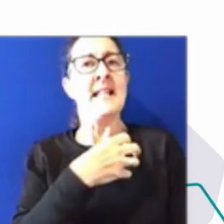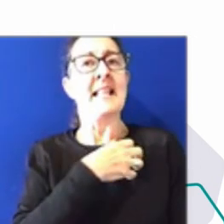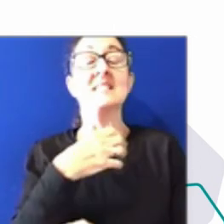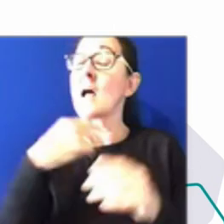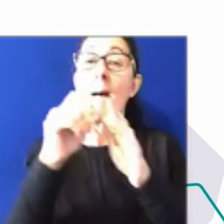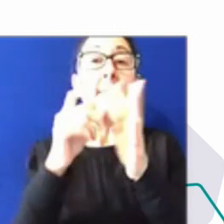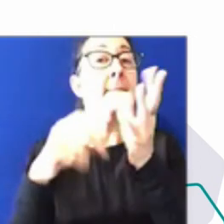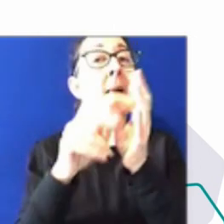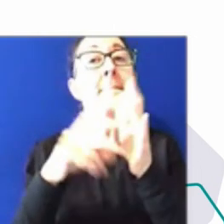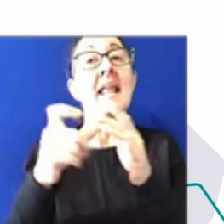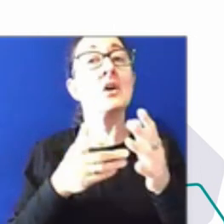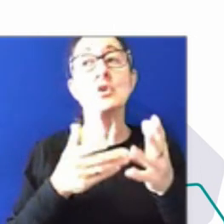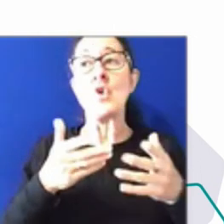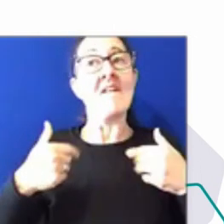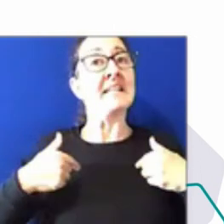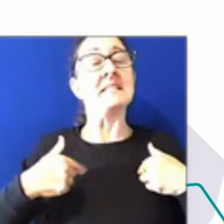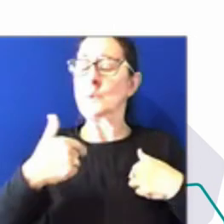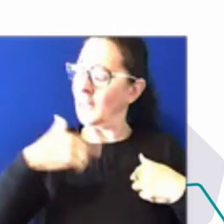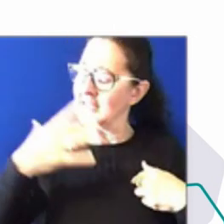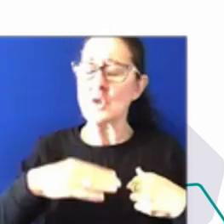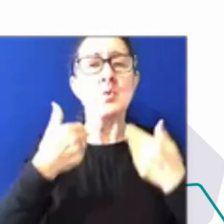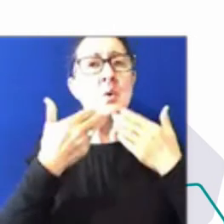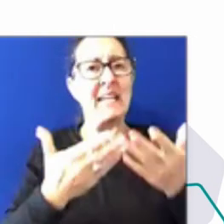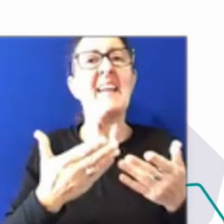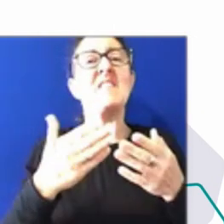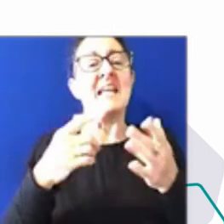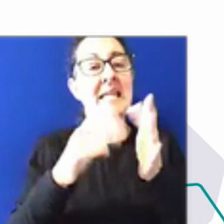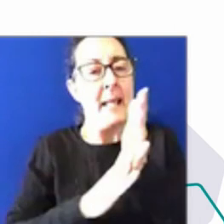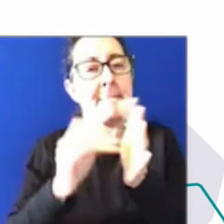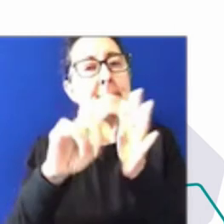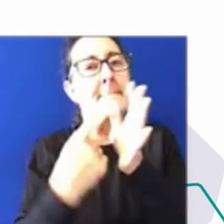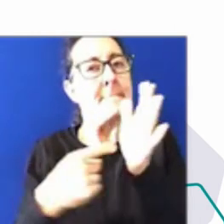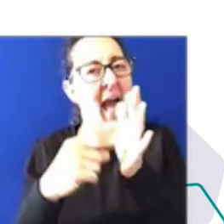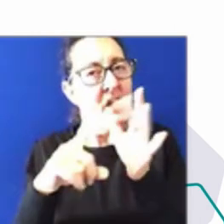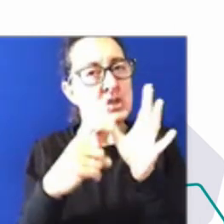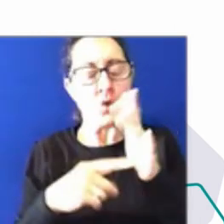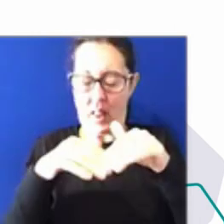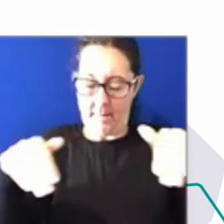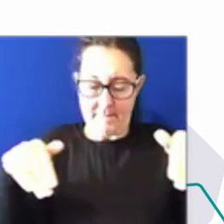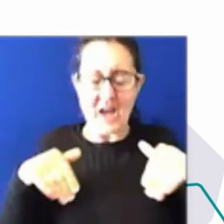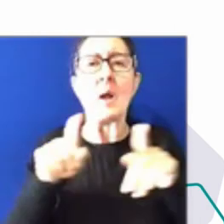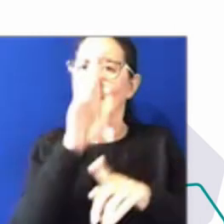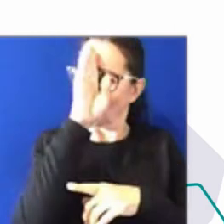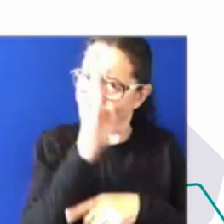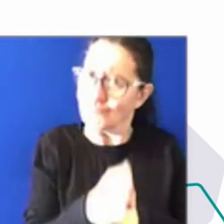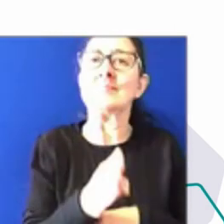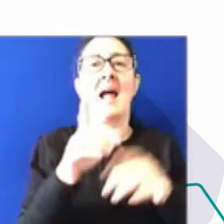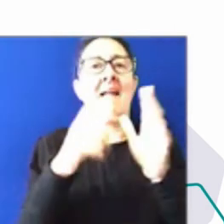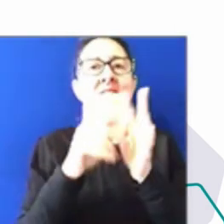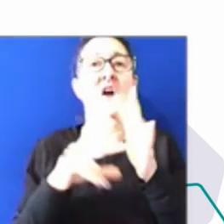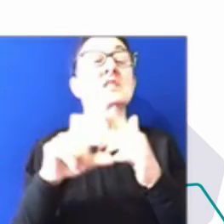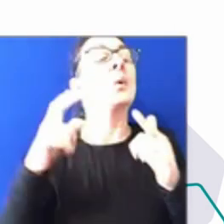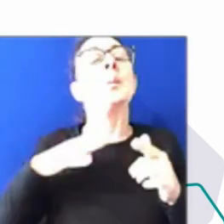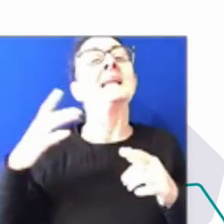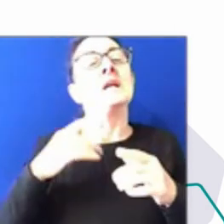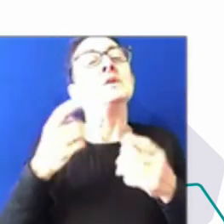provide frank and fearless advice. We do need to let the process play out, all right? So we need to await